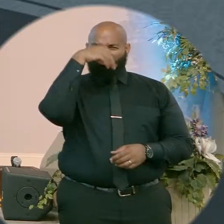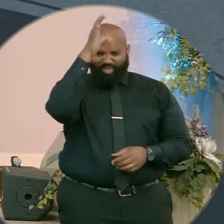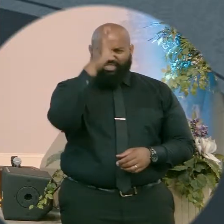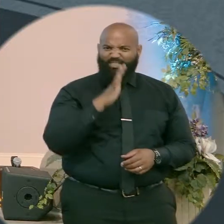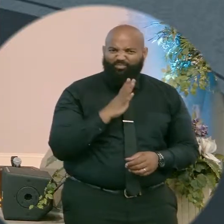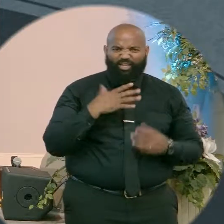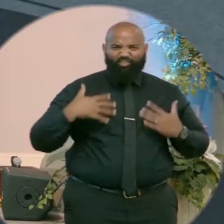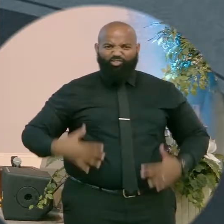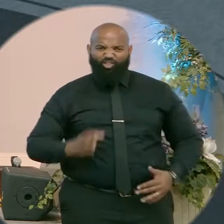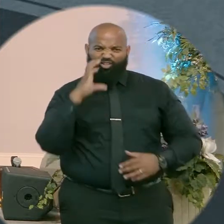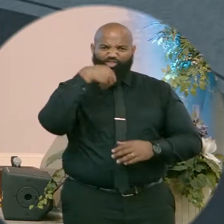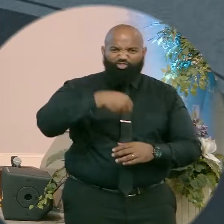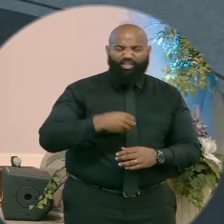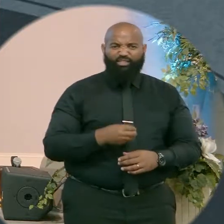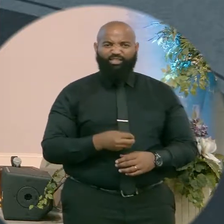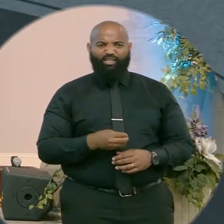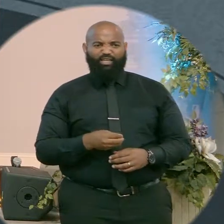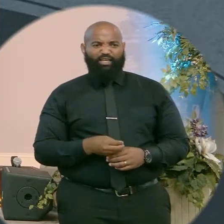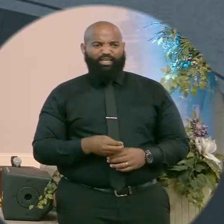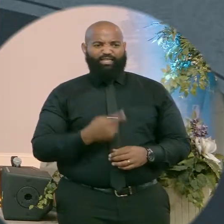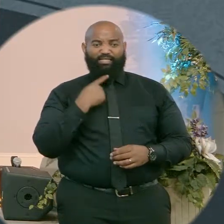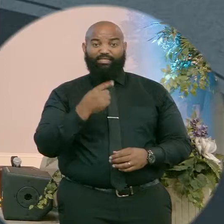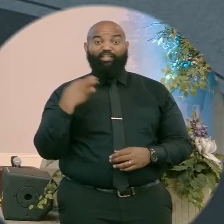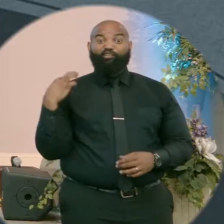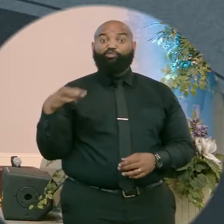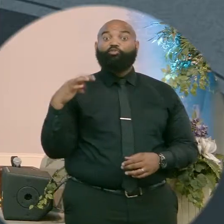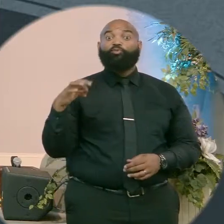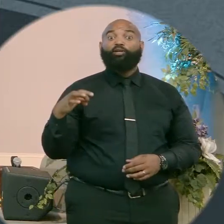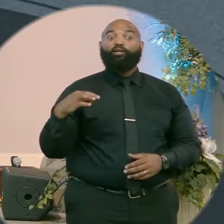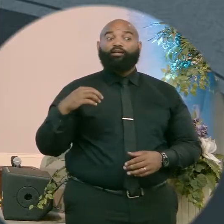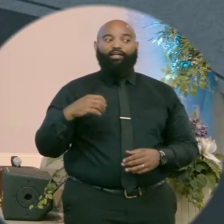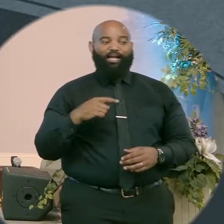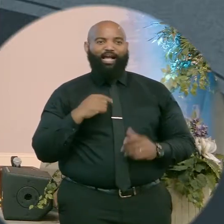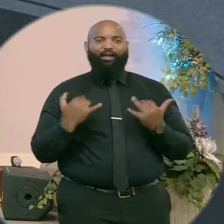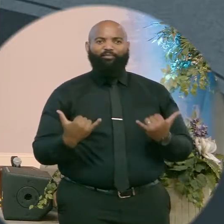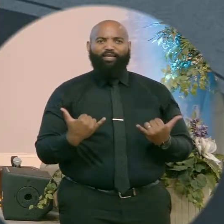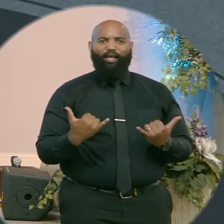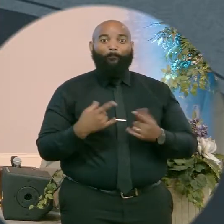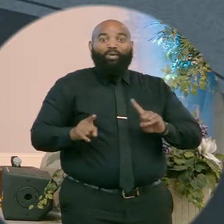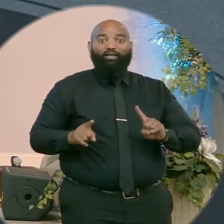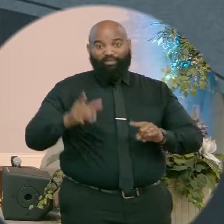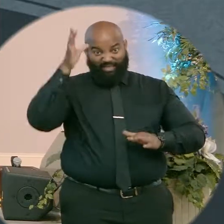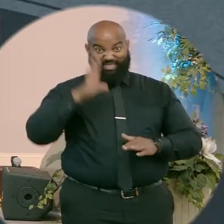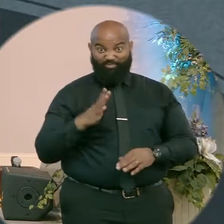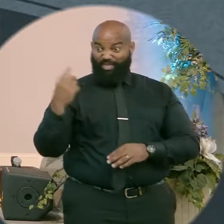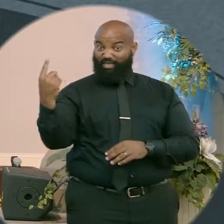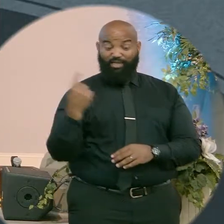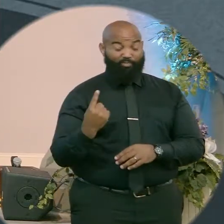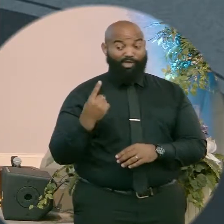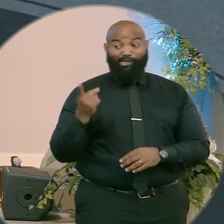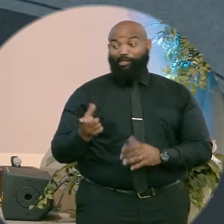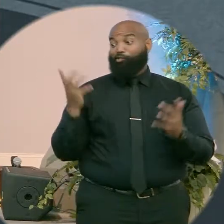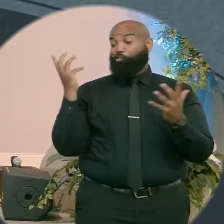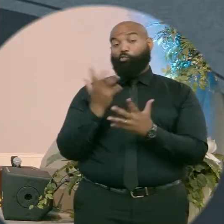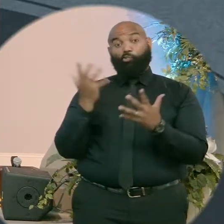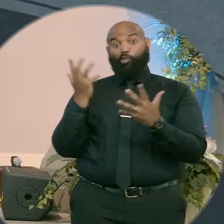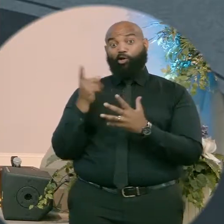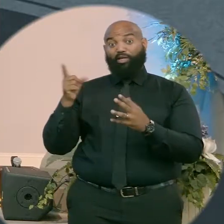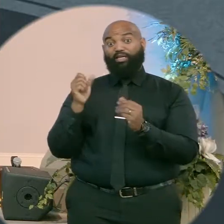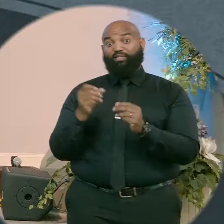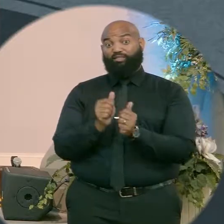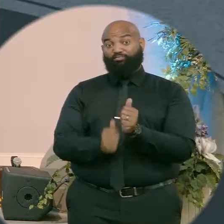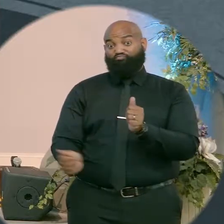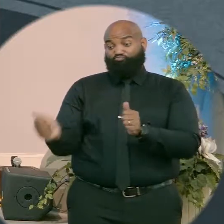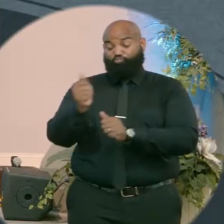preached saying, after me comes he who is mightier than I, the straps of whose sandals I'm not worthy to stoop down and